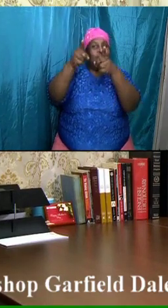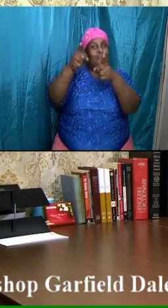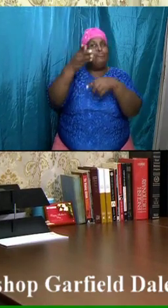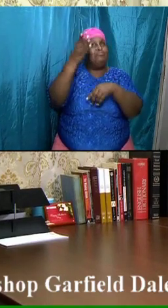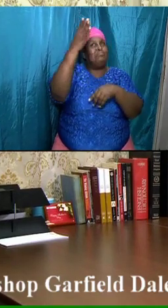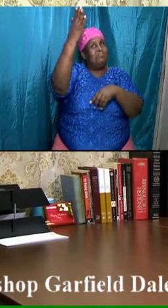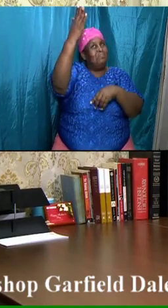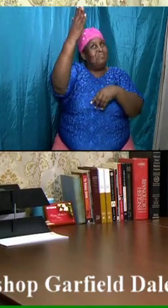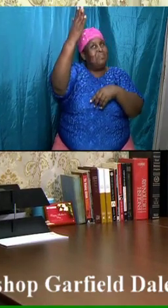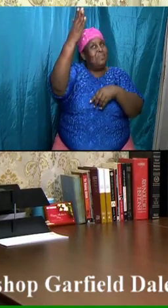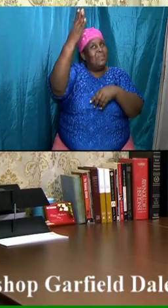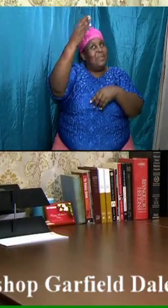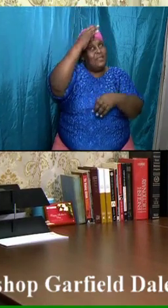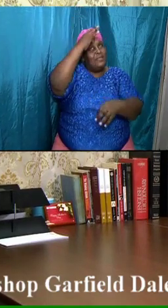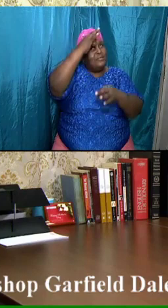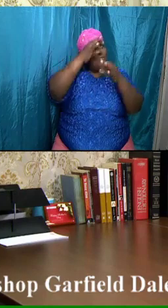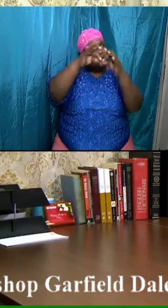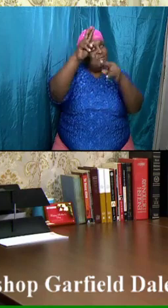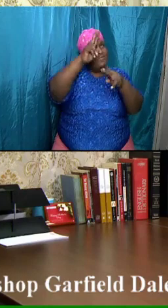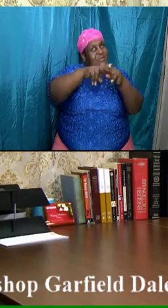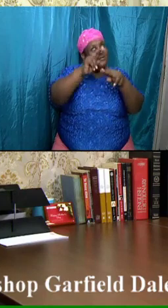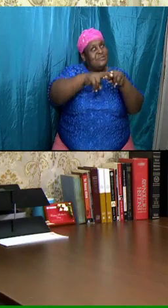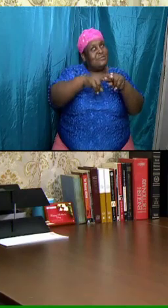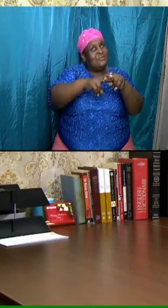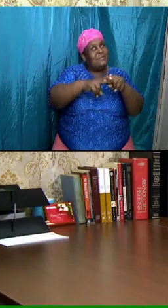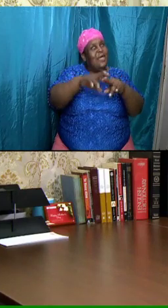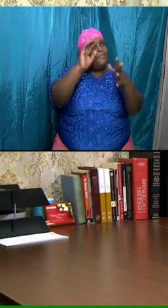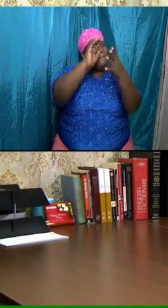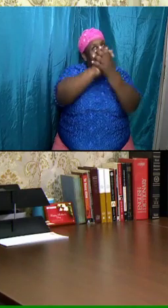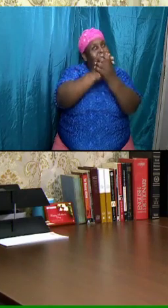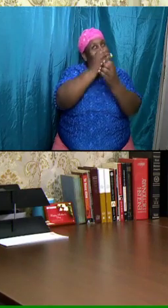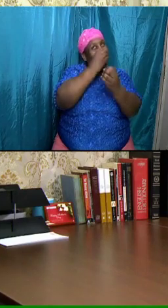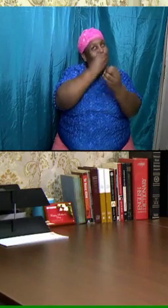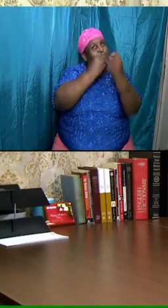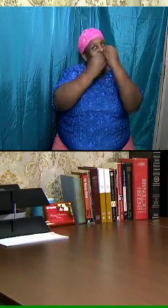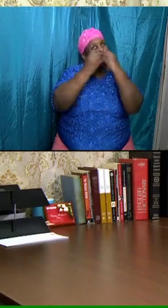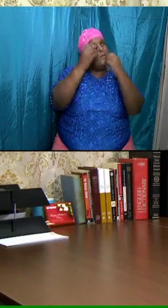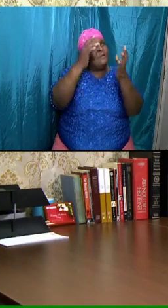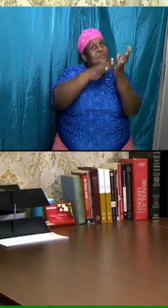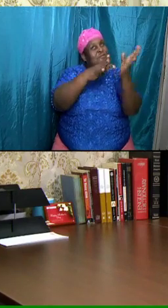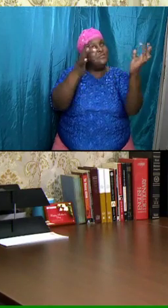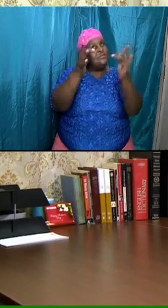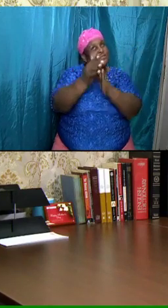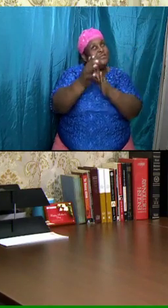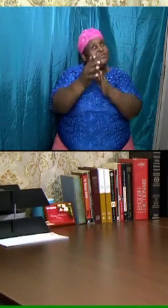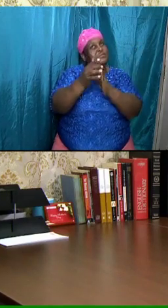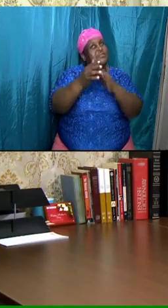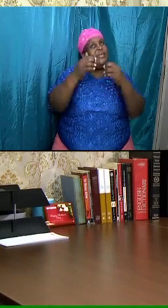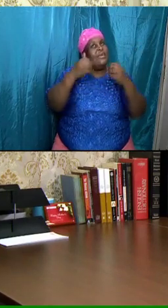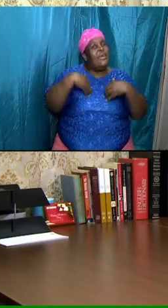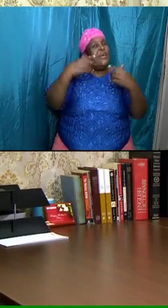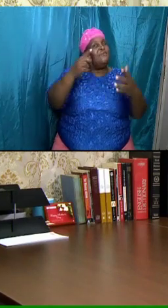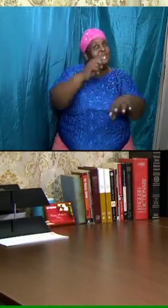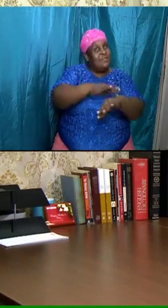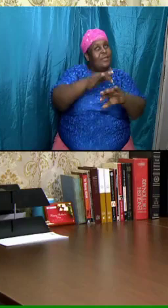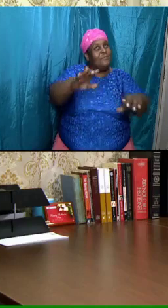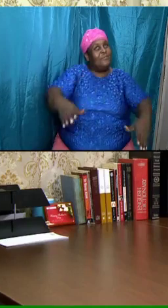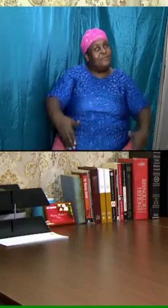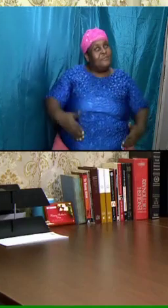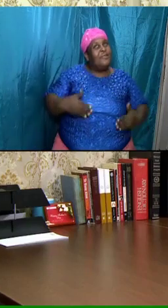and the marriage supper of the lamb and we are going to have the time of our lives